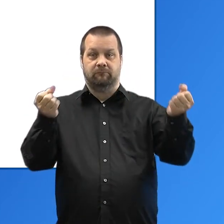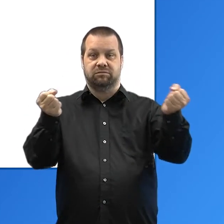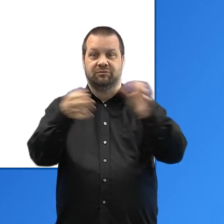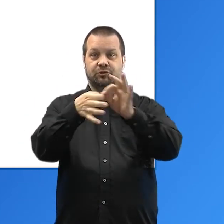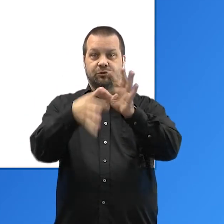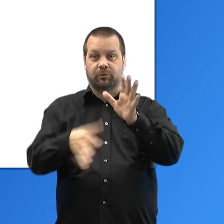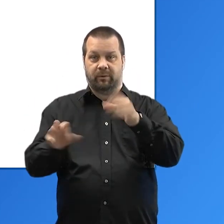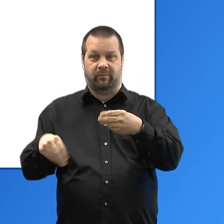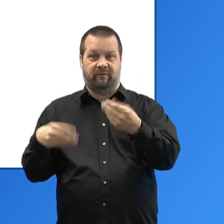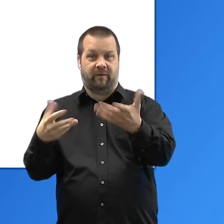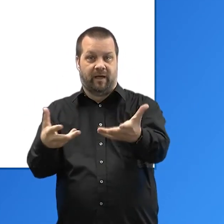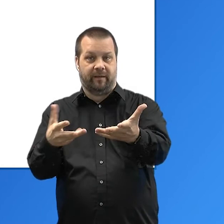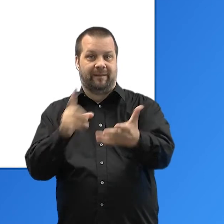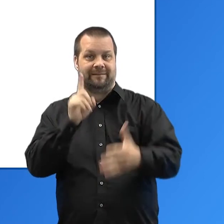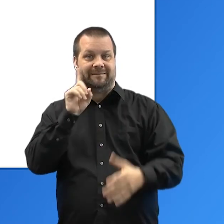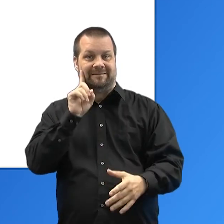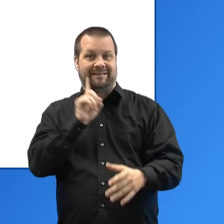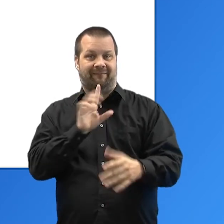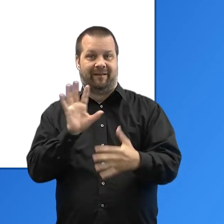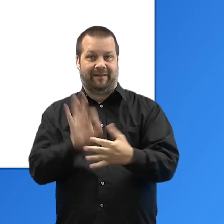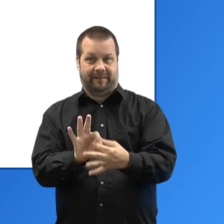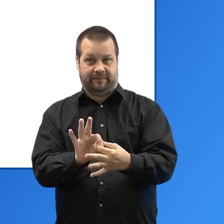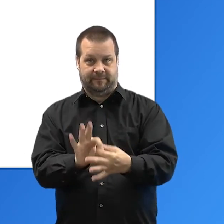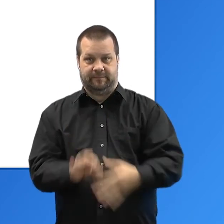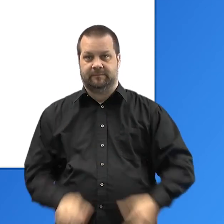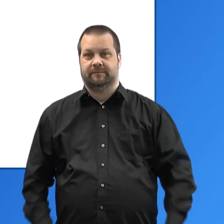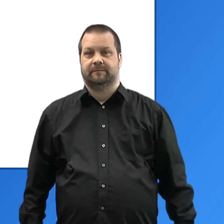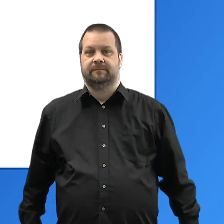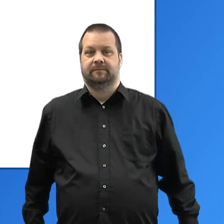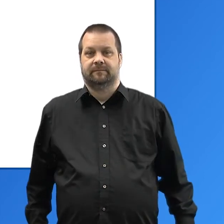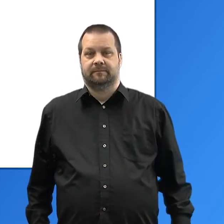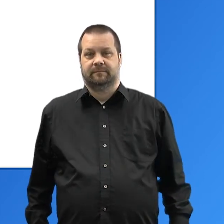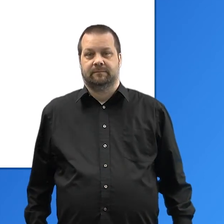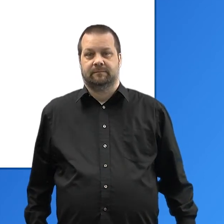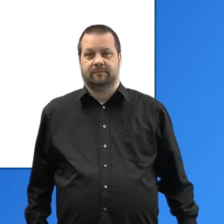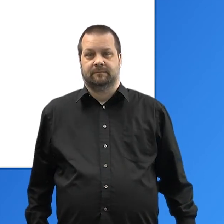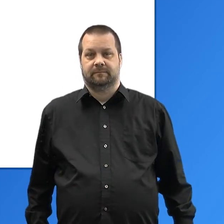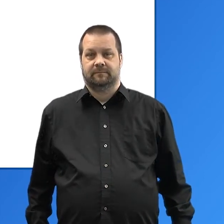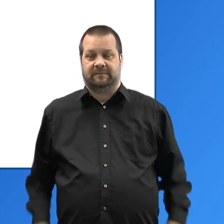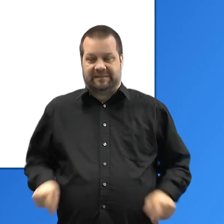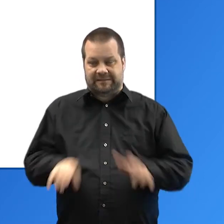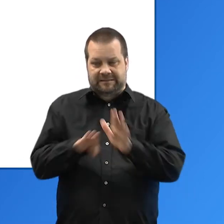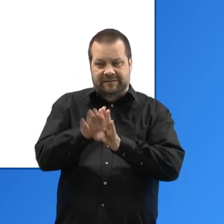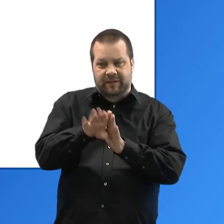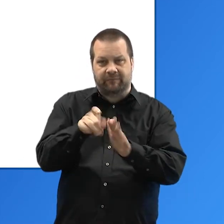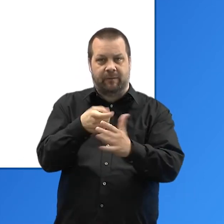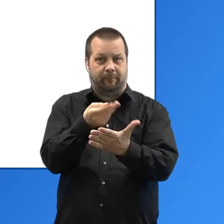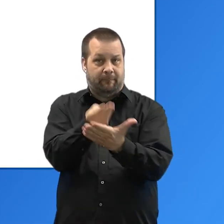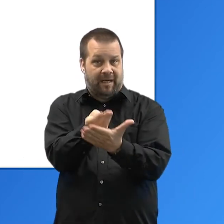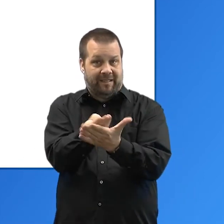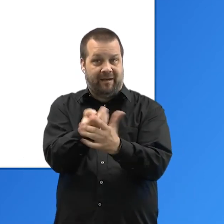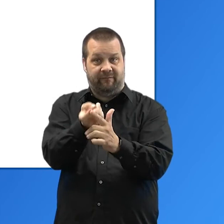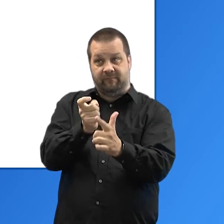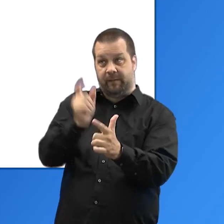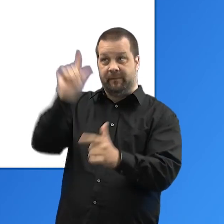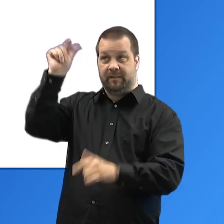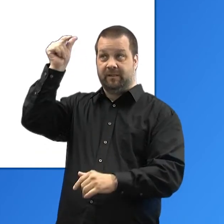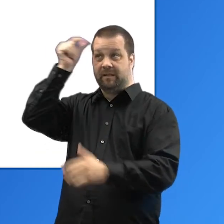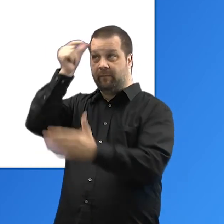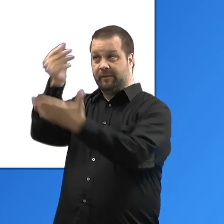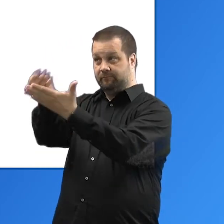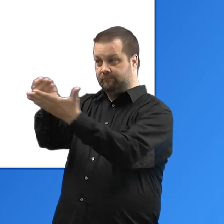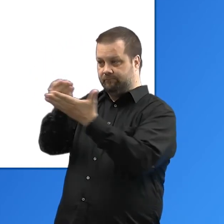The contents of this video were developed under a grant from the National Institute on Disability, Independent Living and